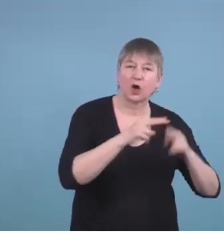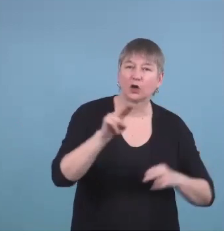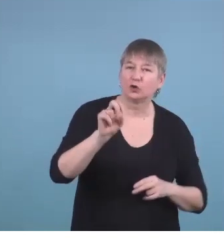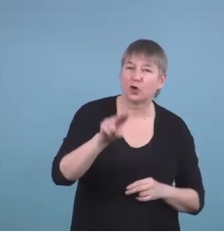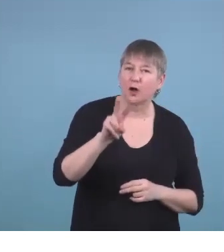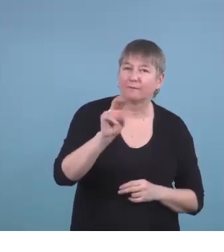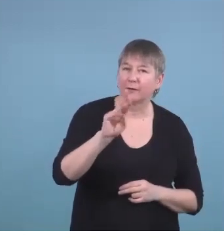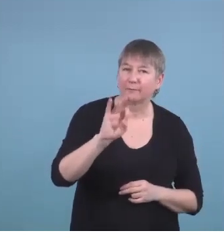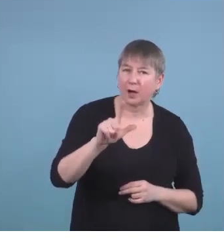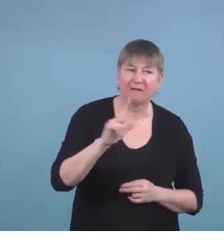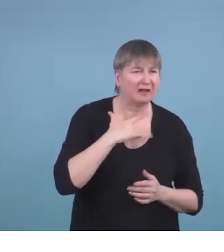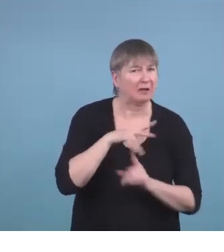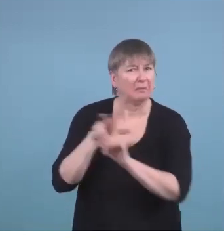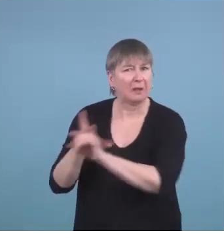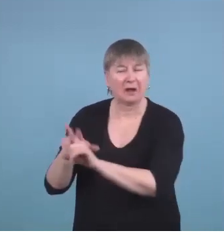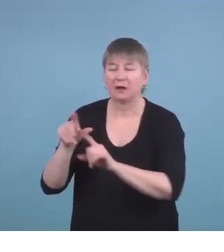specific